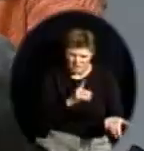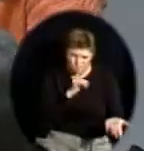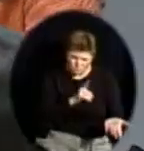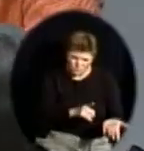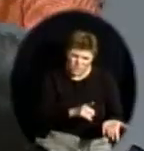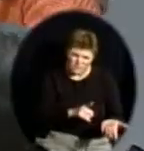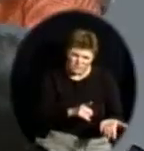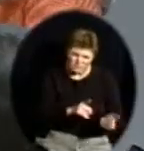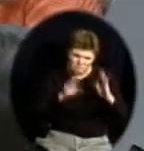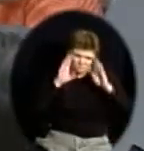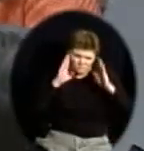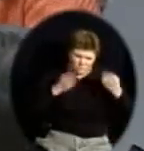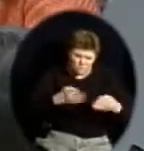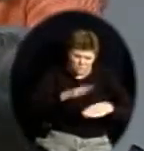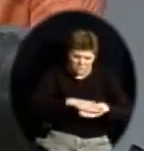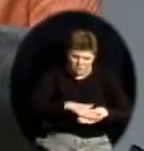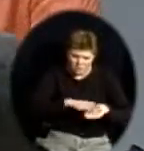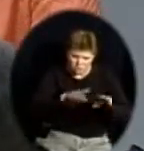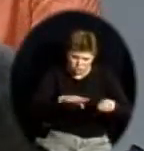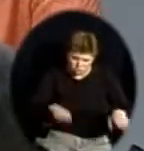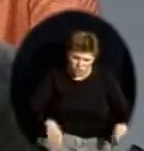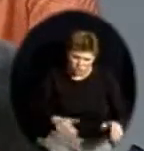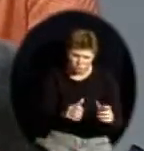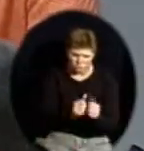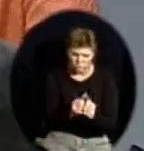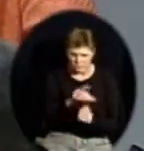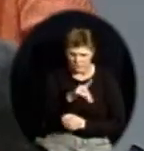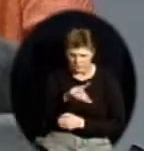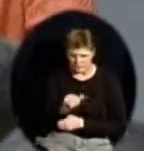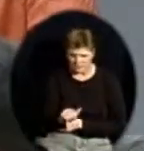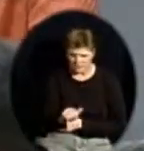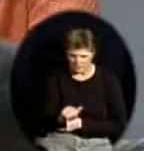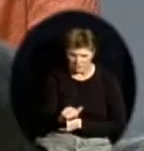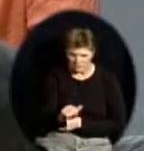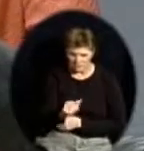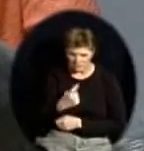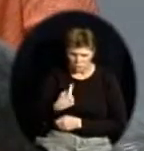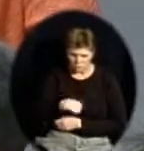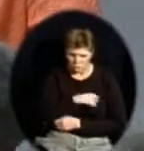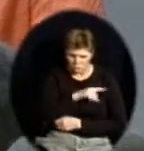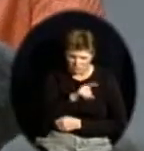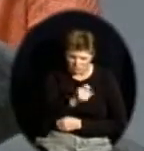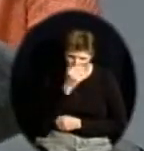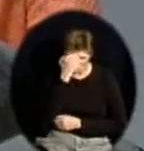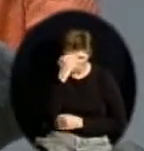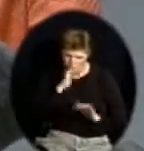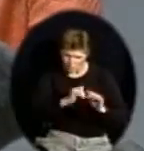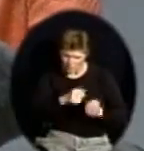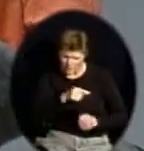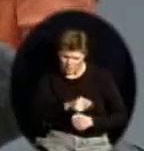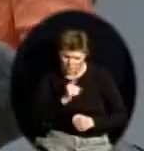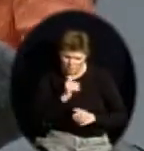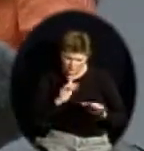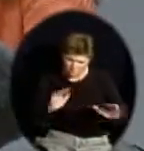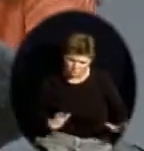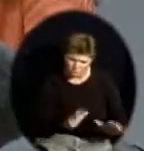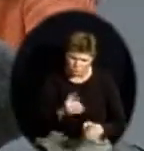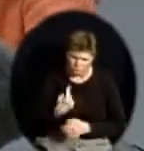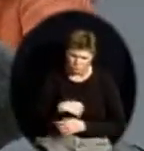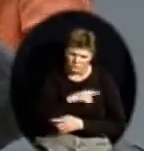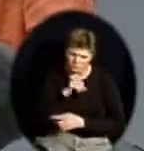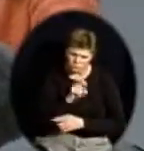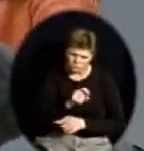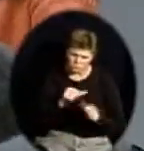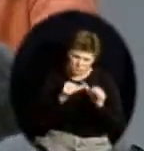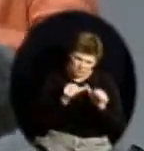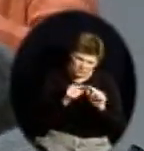says that the majority of students with disabilities we should absolutely be giving assessments to, we should know how they're doing, we should hold them to high standards. What I think